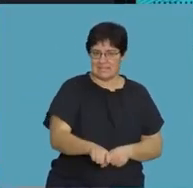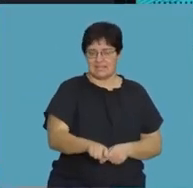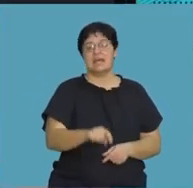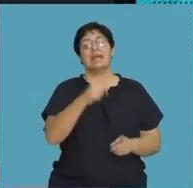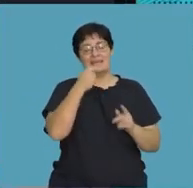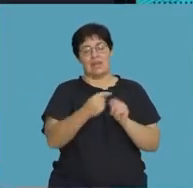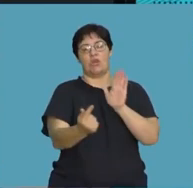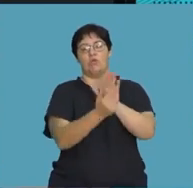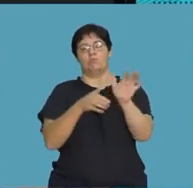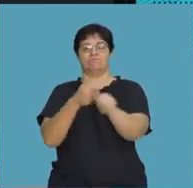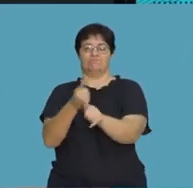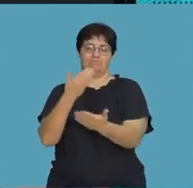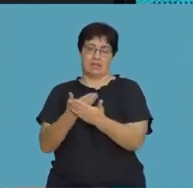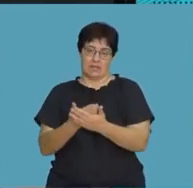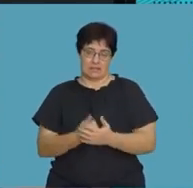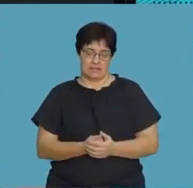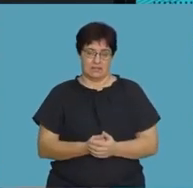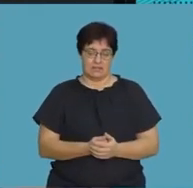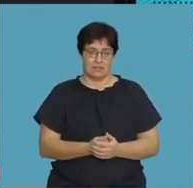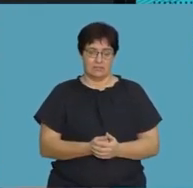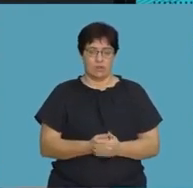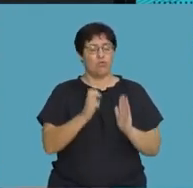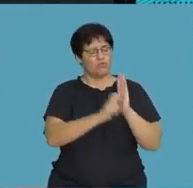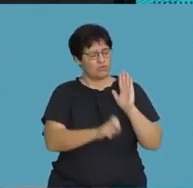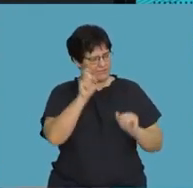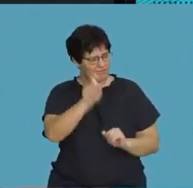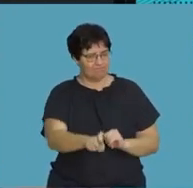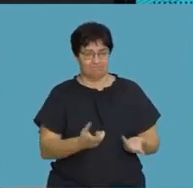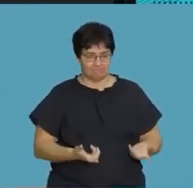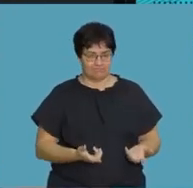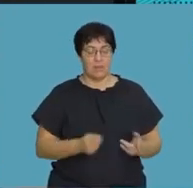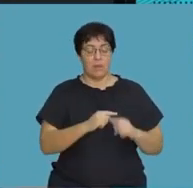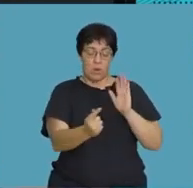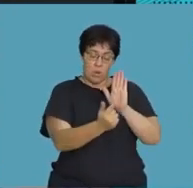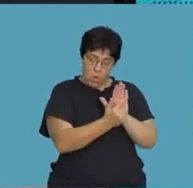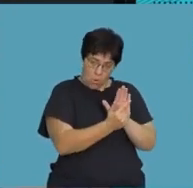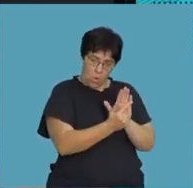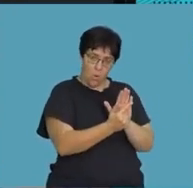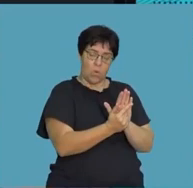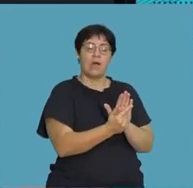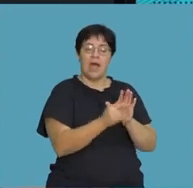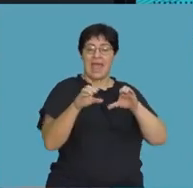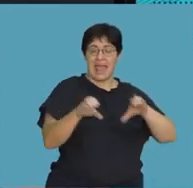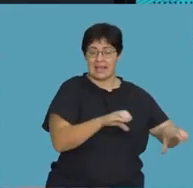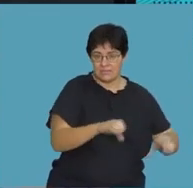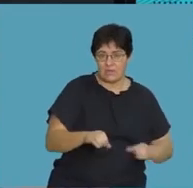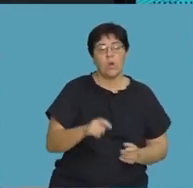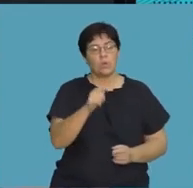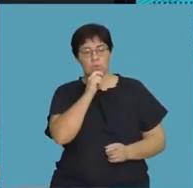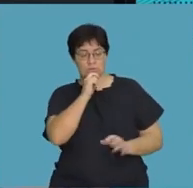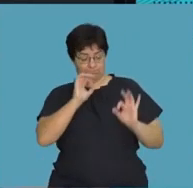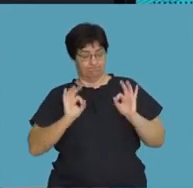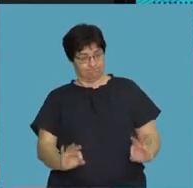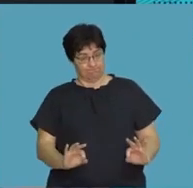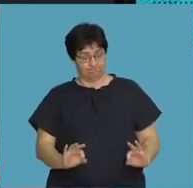apply the laws, right? That's the condition. The laws are there, but for them to be active and for you to